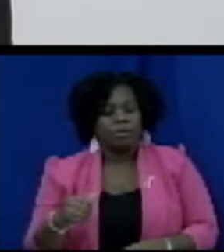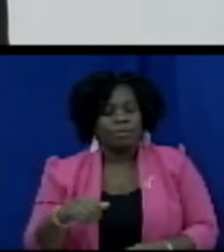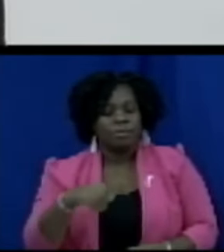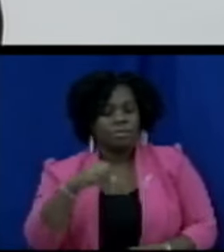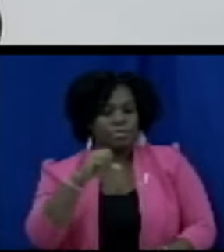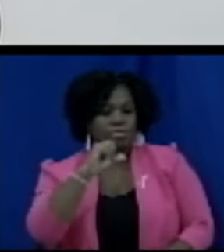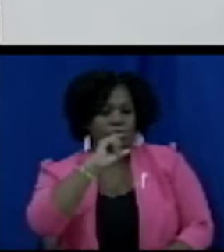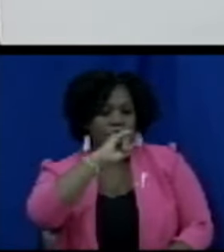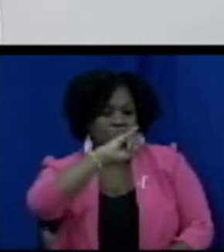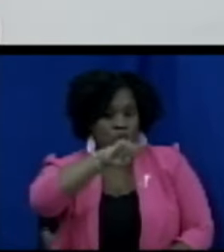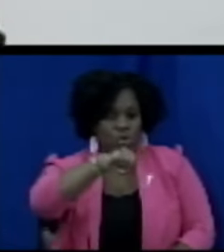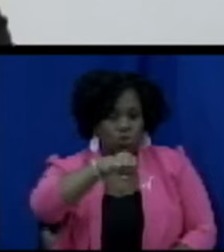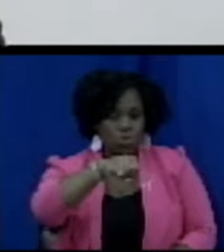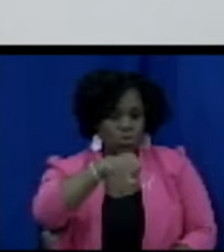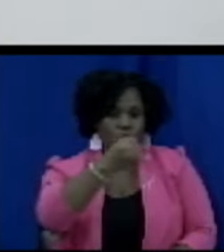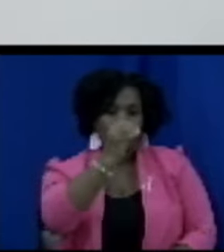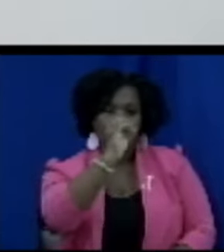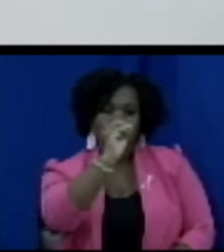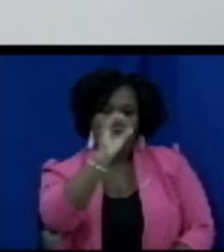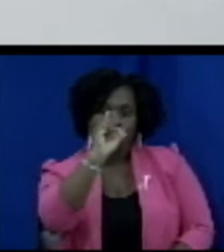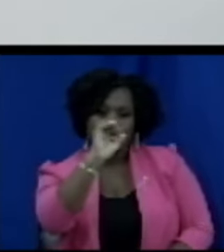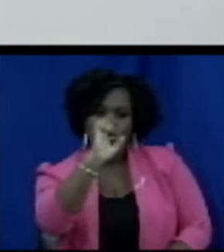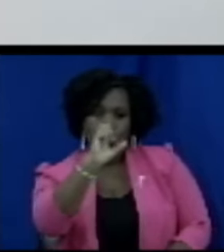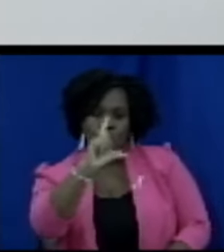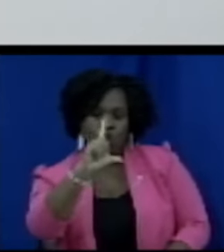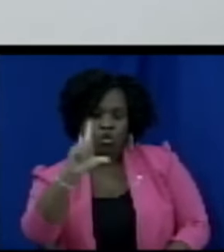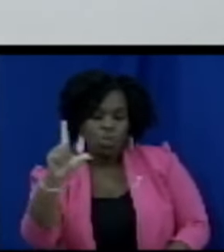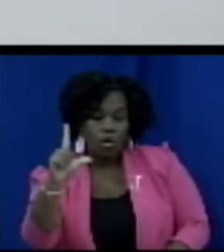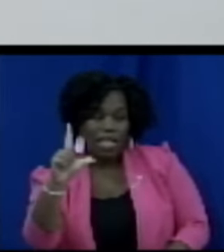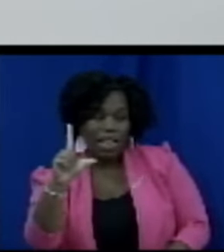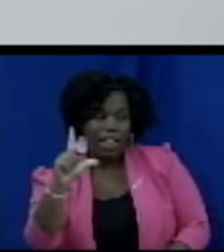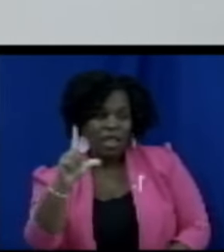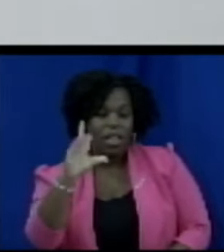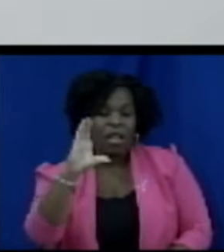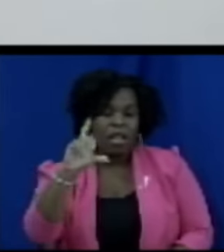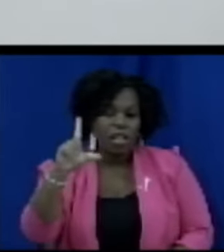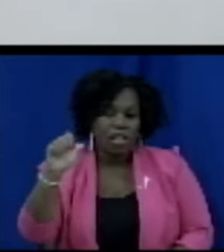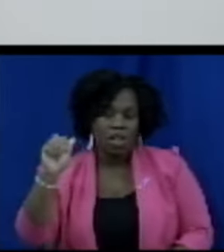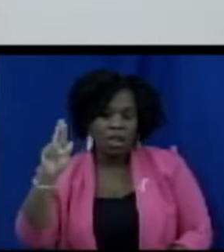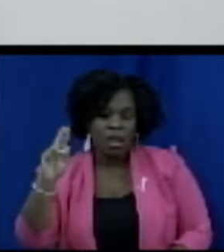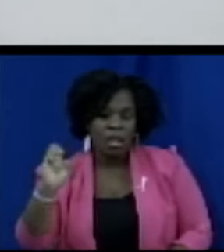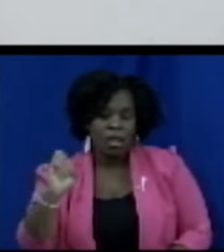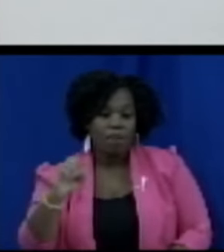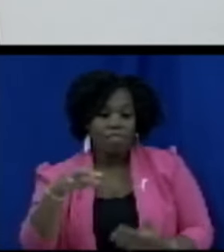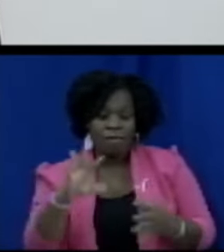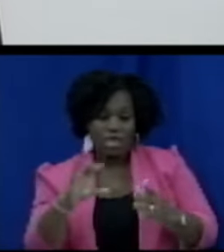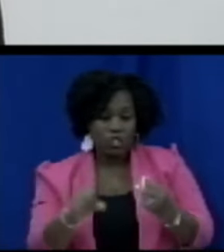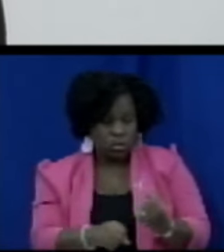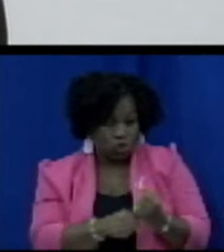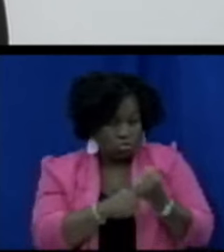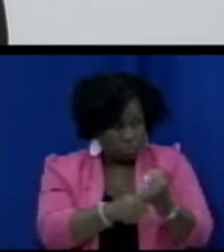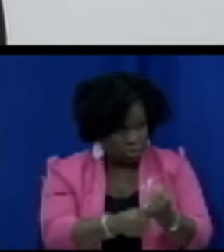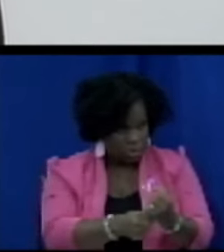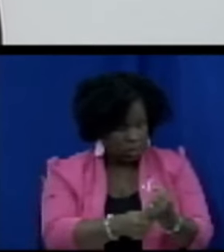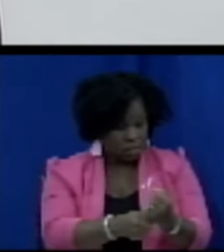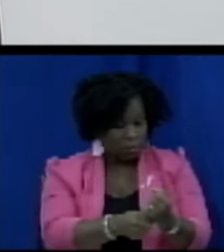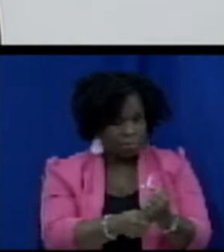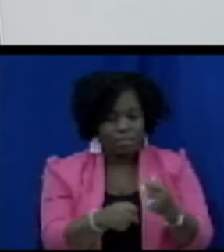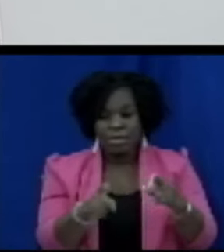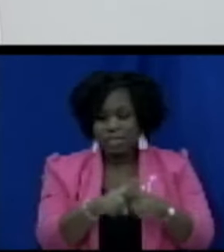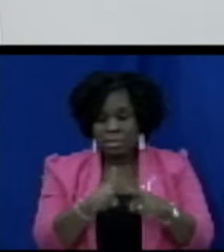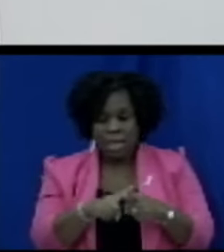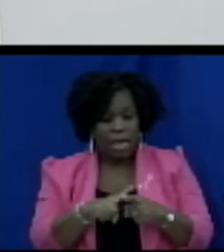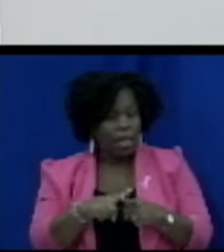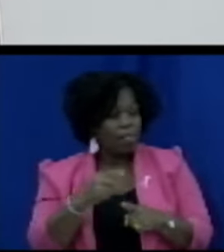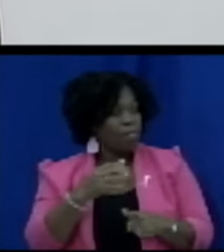environment and sustainable development etc but also my colleagues on